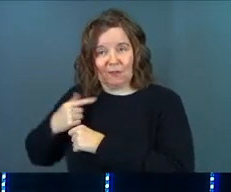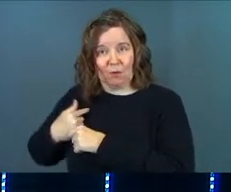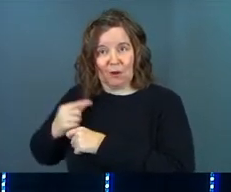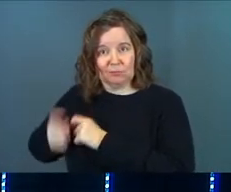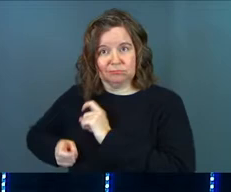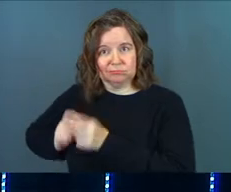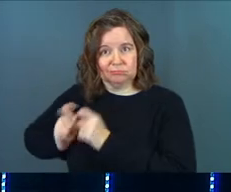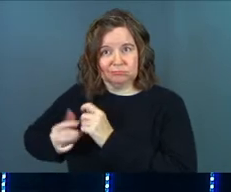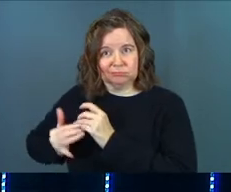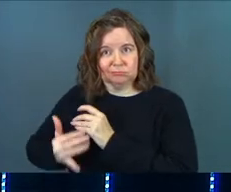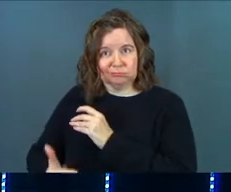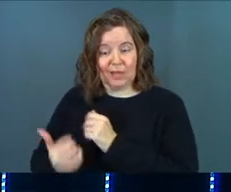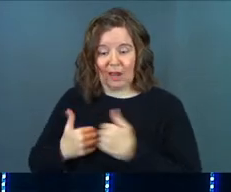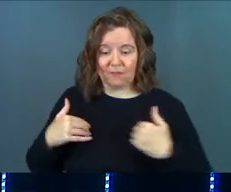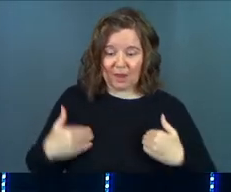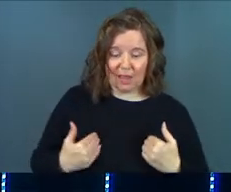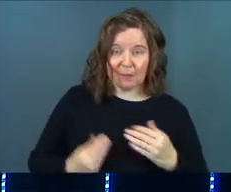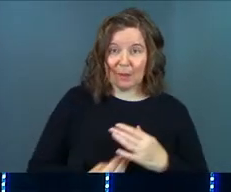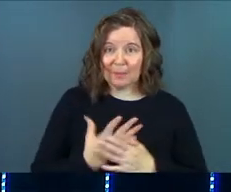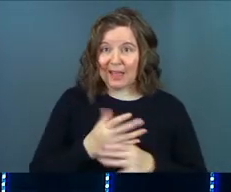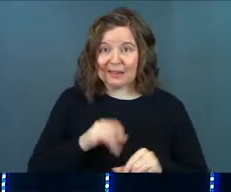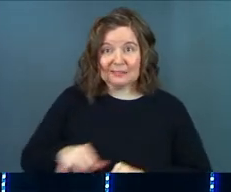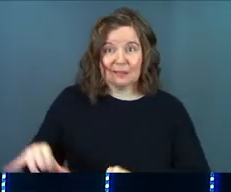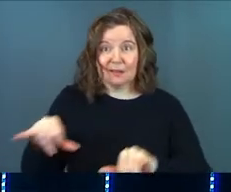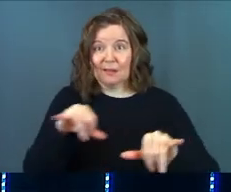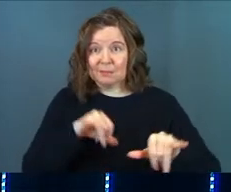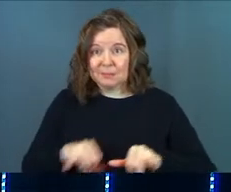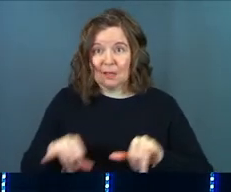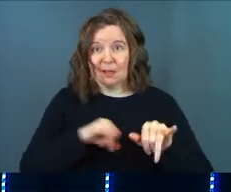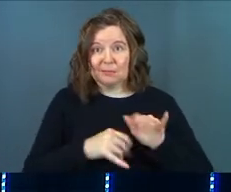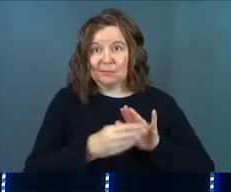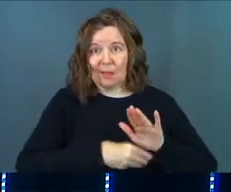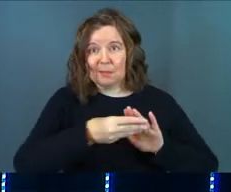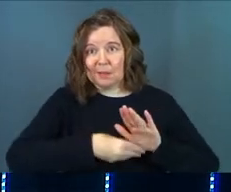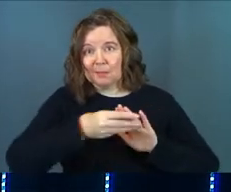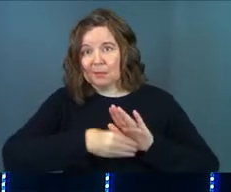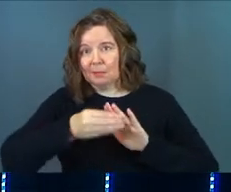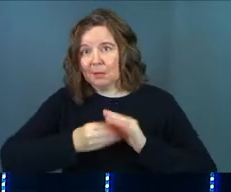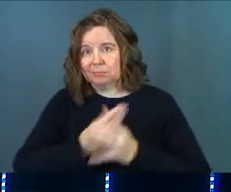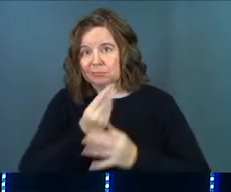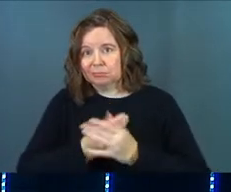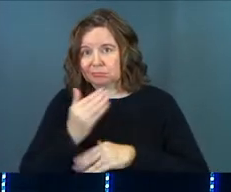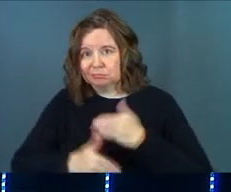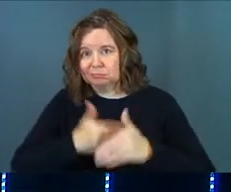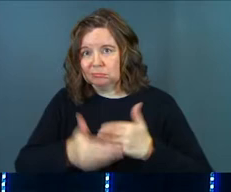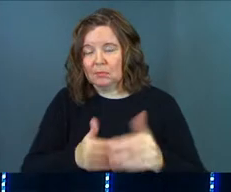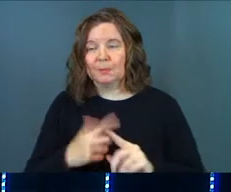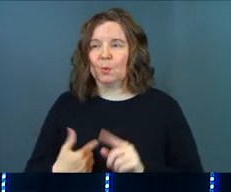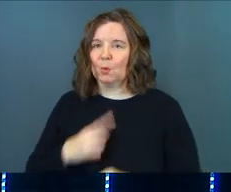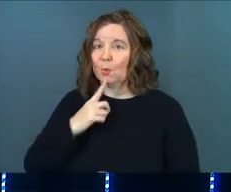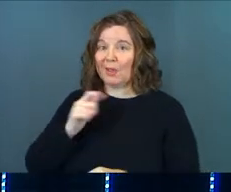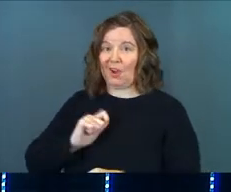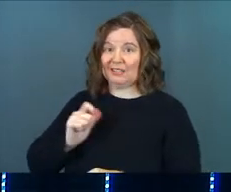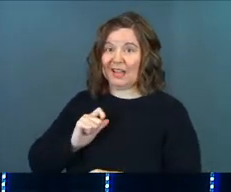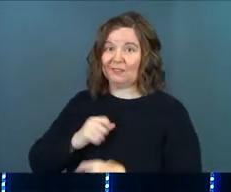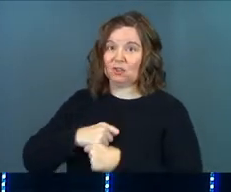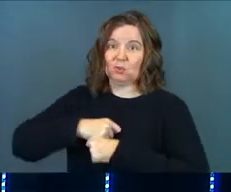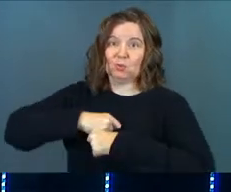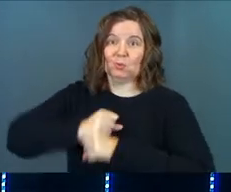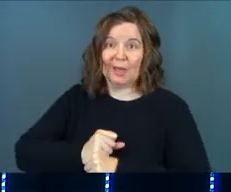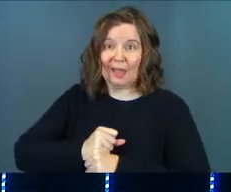for us. And every animal and every plant does the exact same thing down through the ages. But we do not actually create